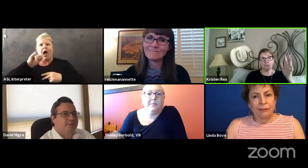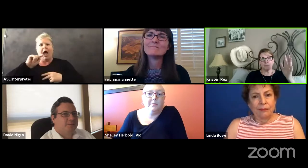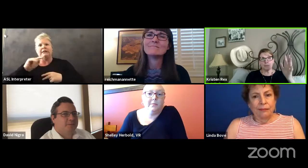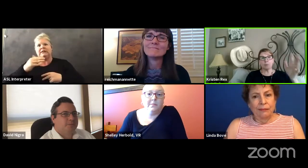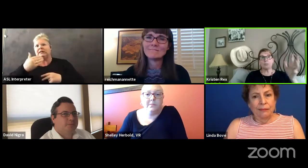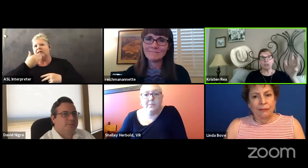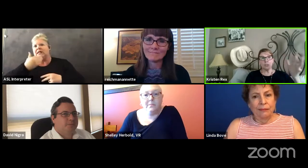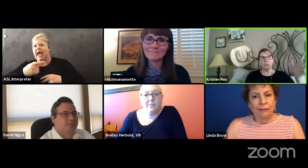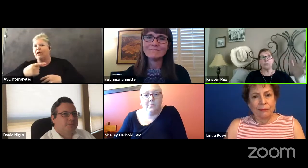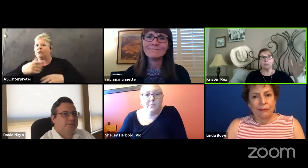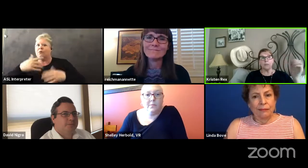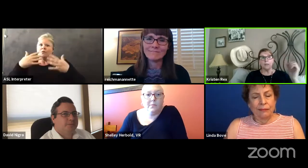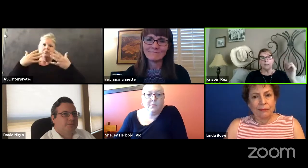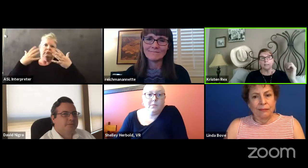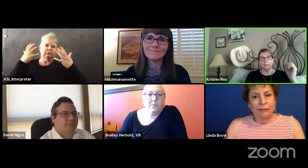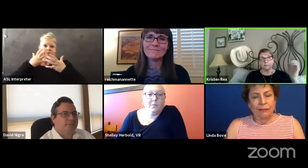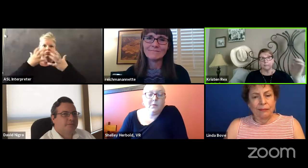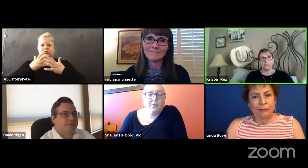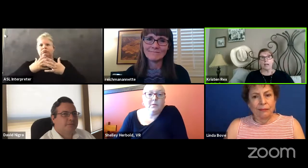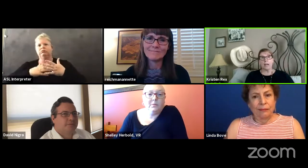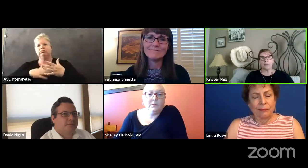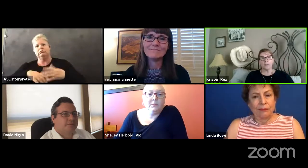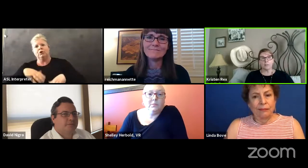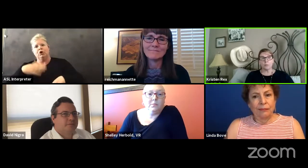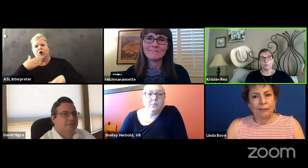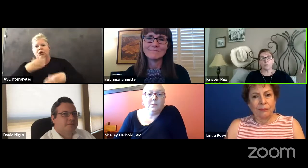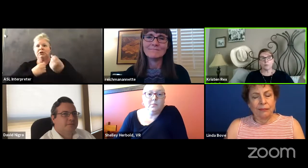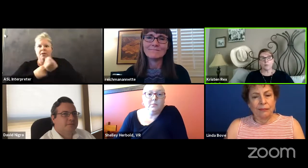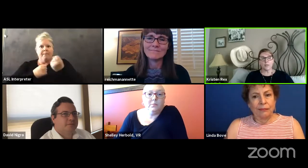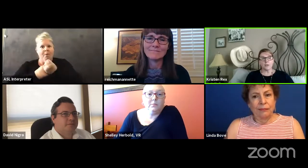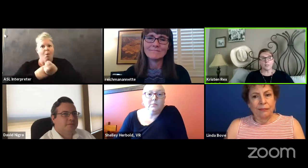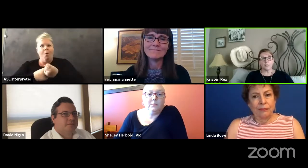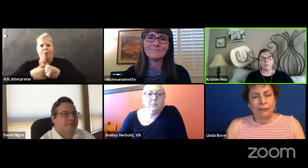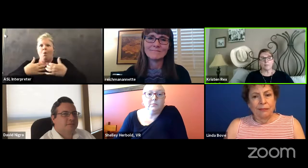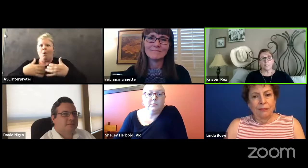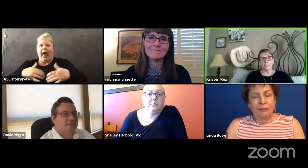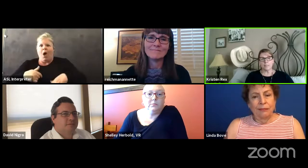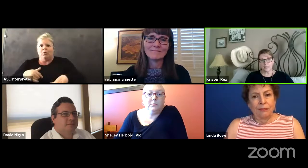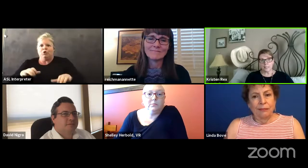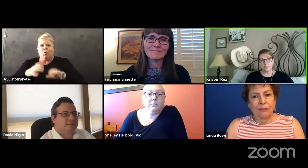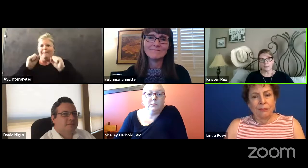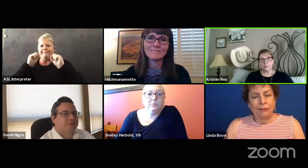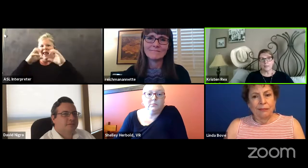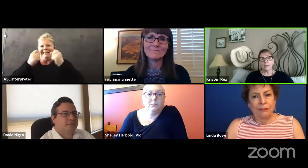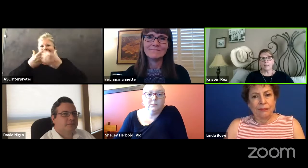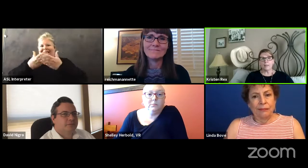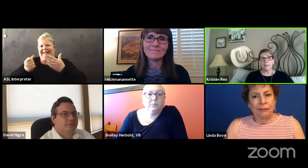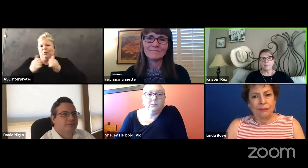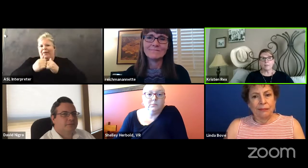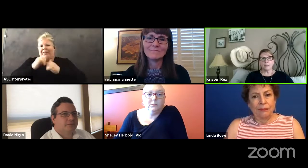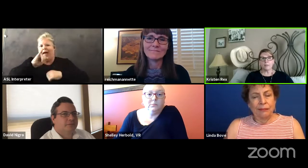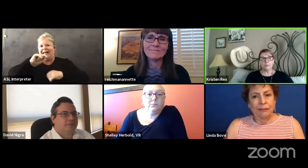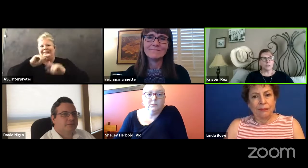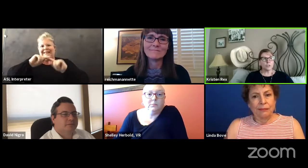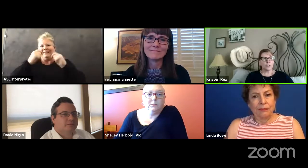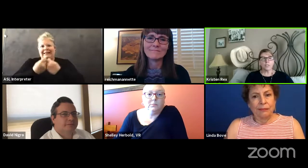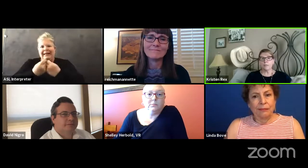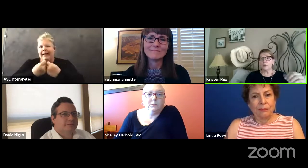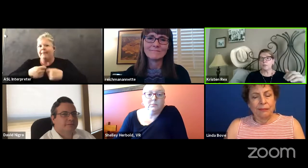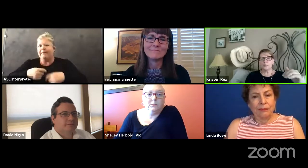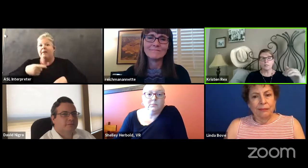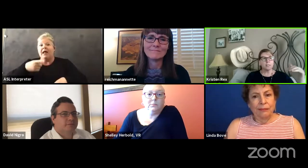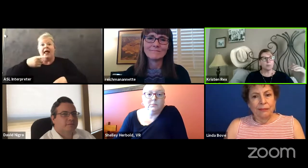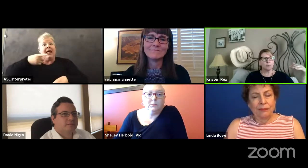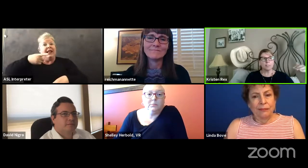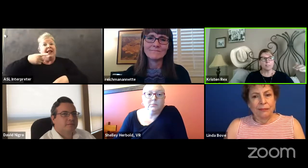be able to do half the things that we're doing without, um, the it team, but they have been searching